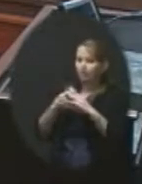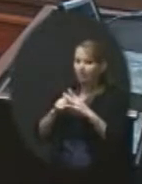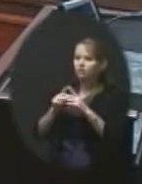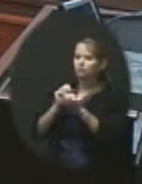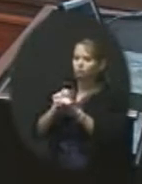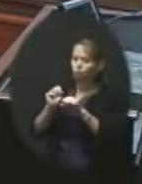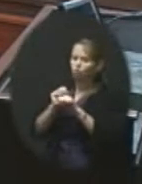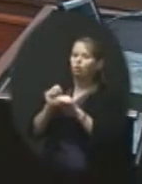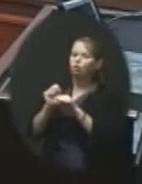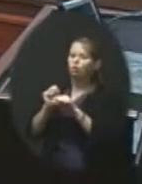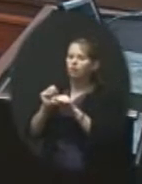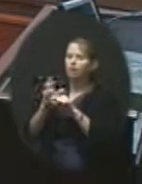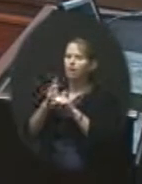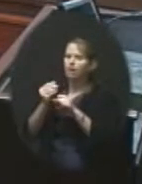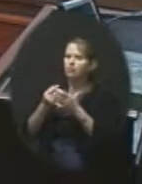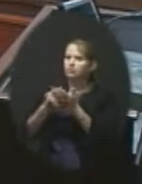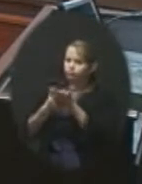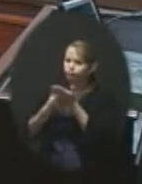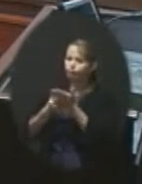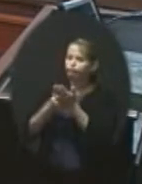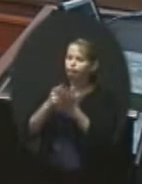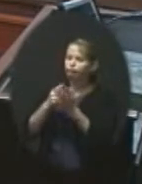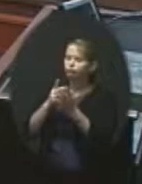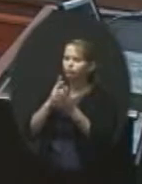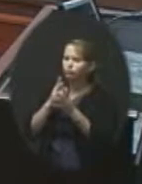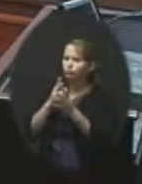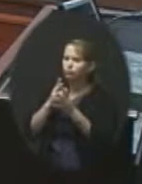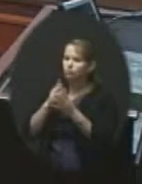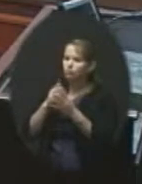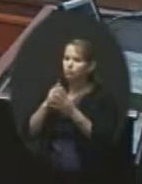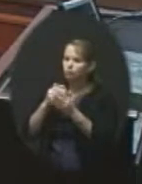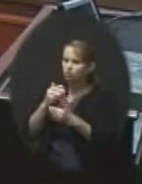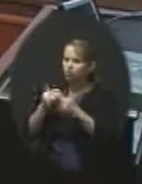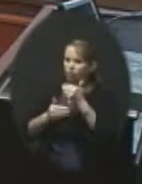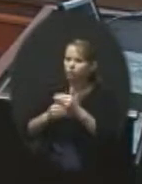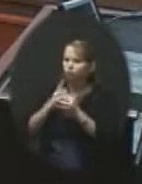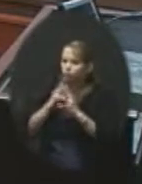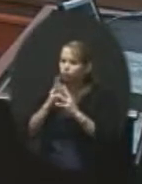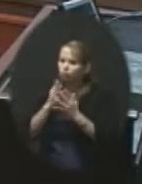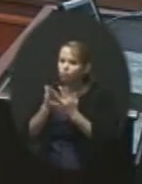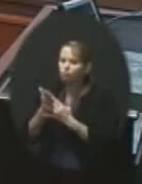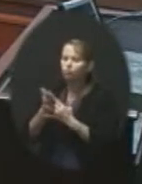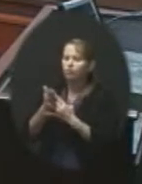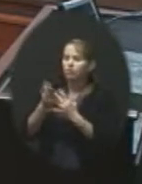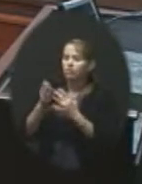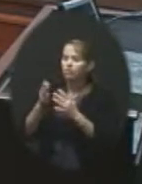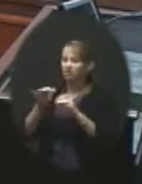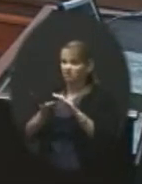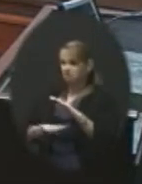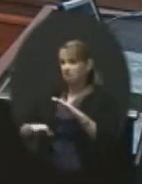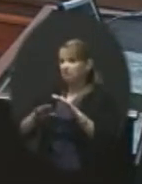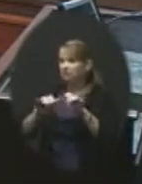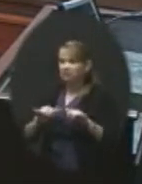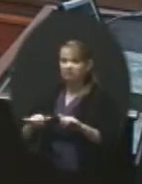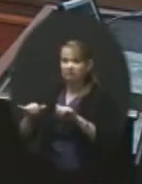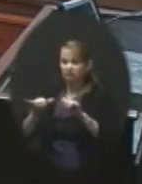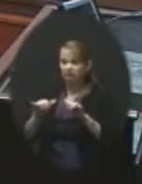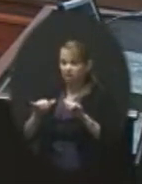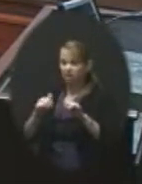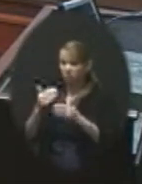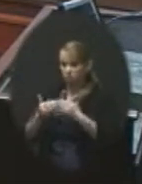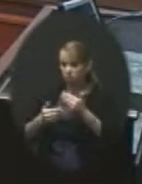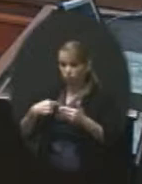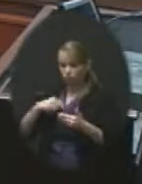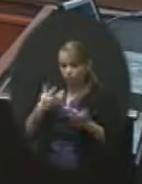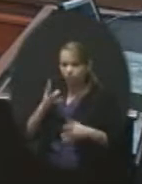talk through this in a, basically in the same procedures that we're doing it now. Just the level of evidence